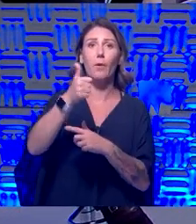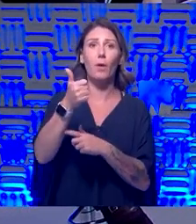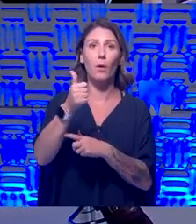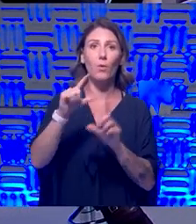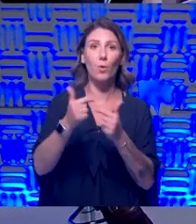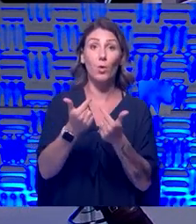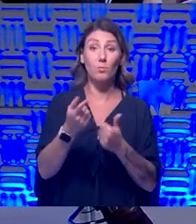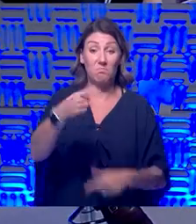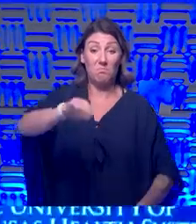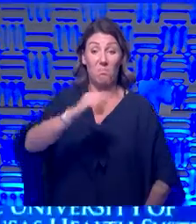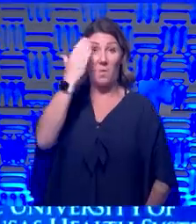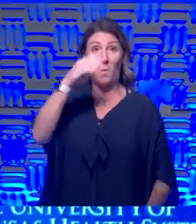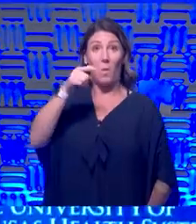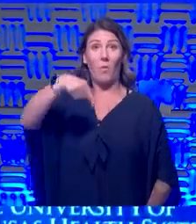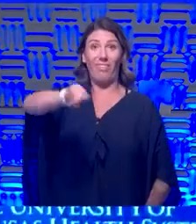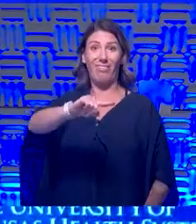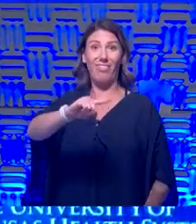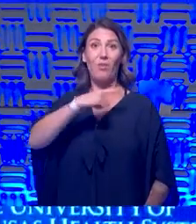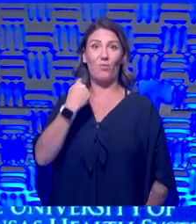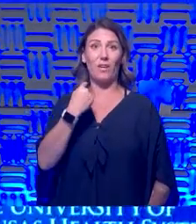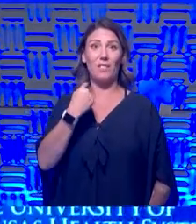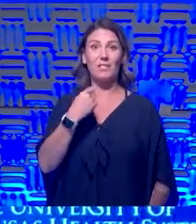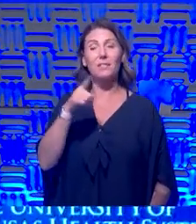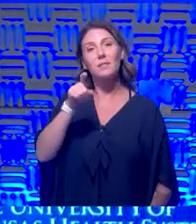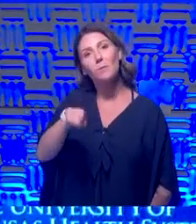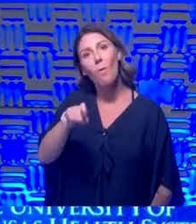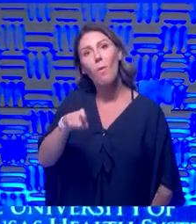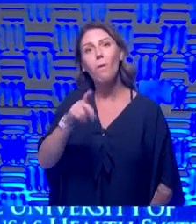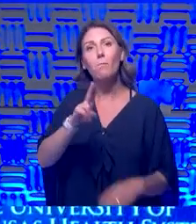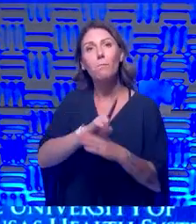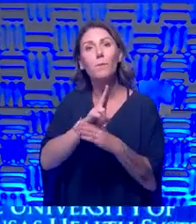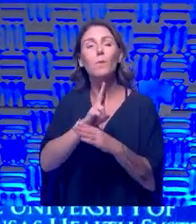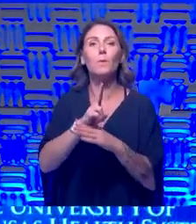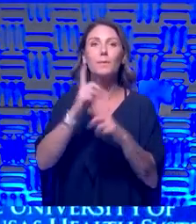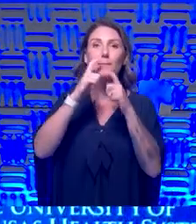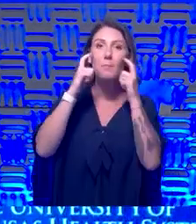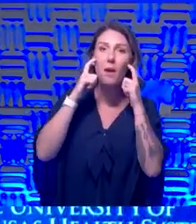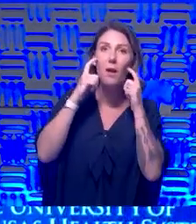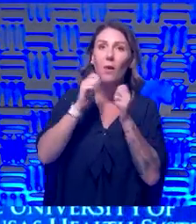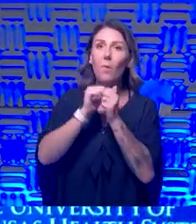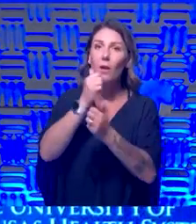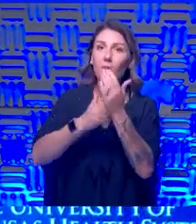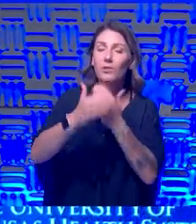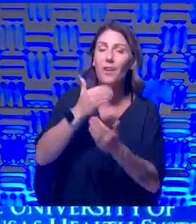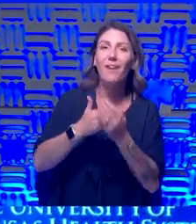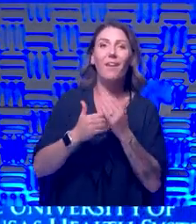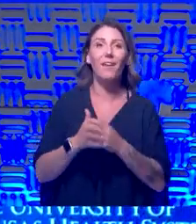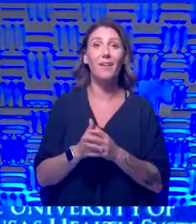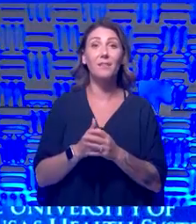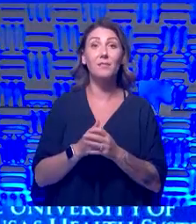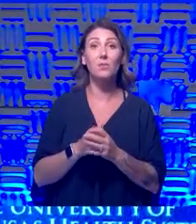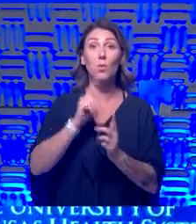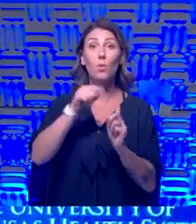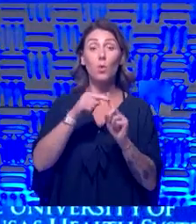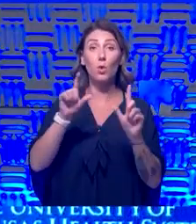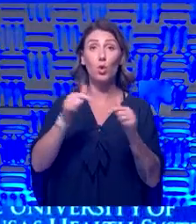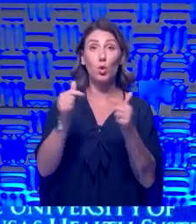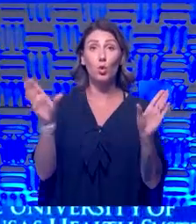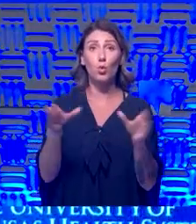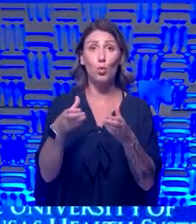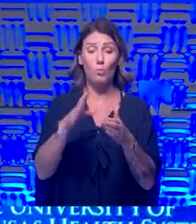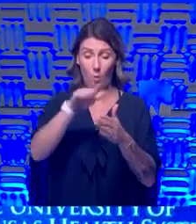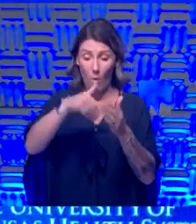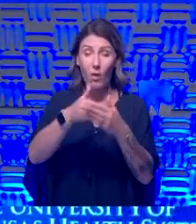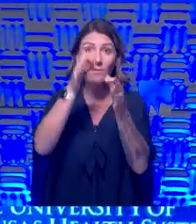risk is necessarily. That's why you have to wear the mask, wash your hands, keep all those things. When you're in a group where you've all